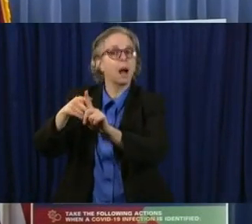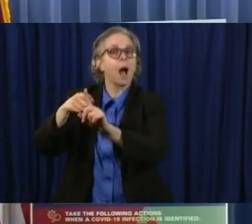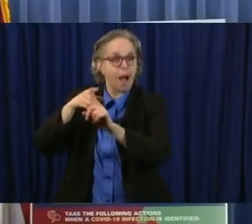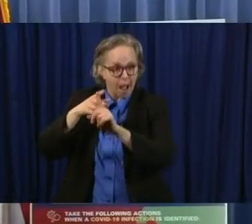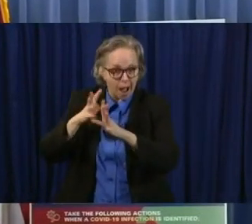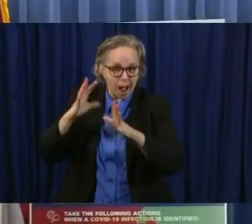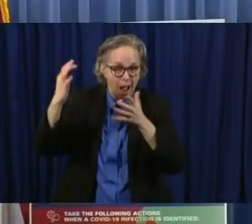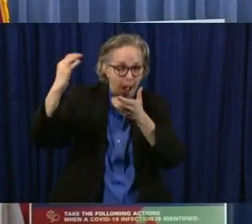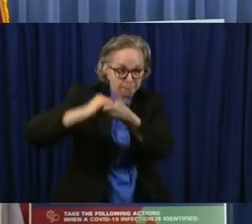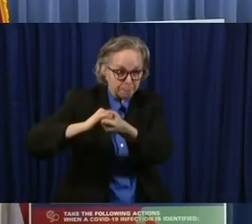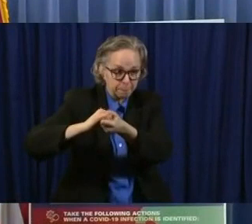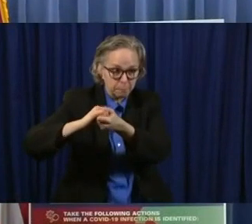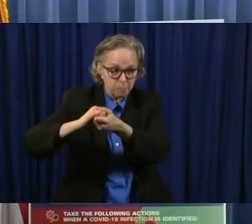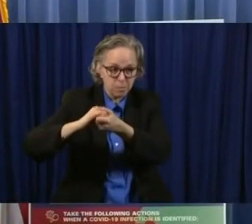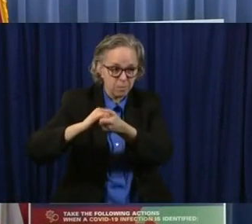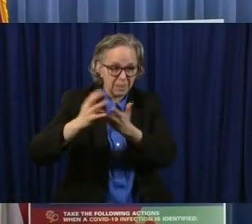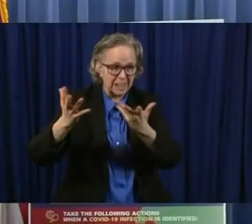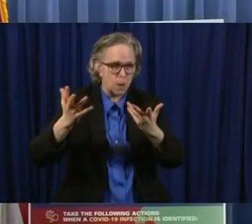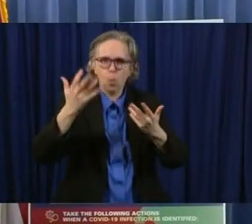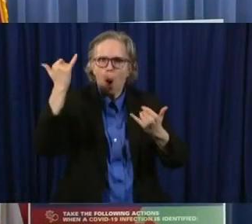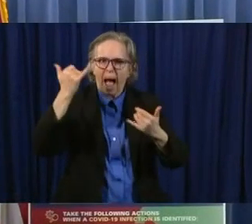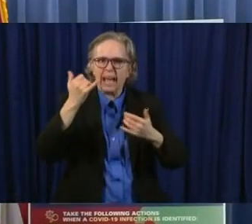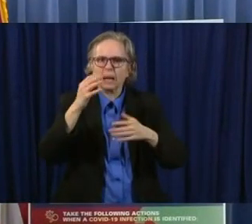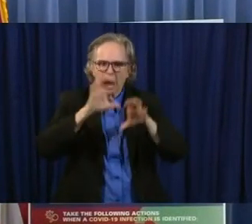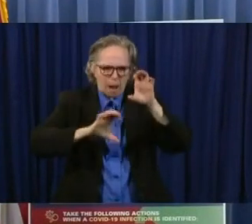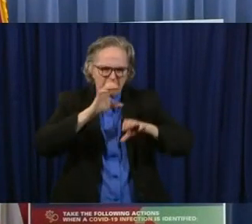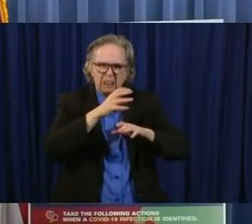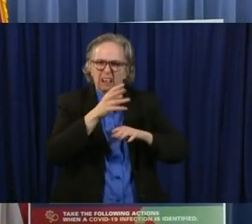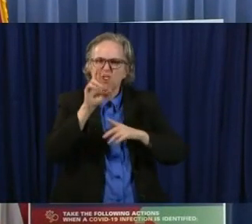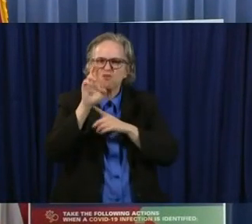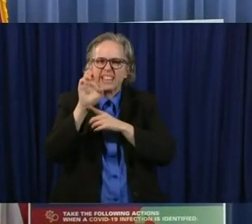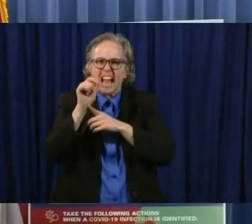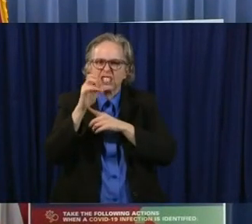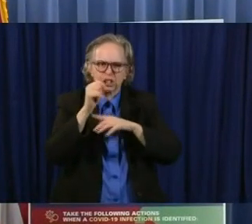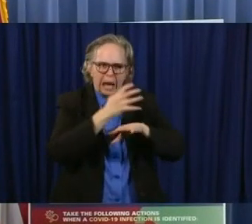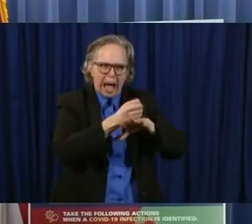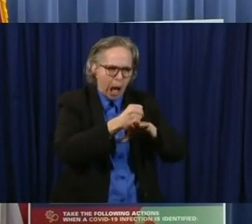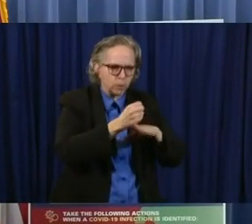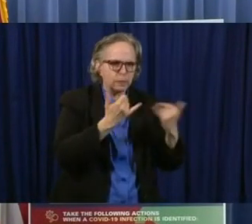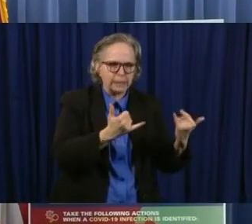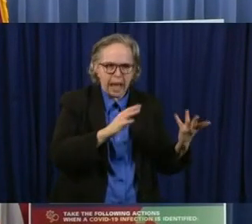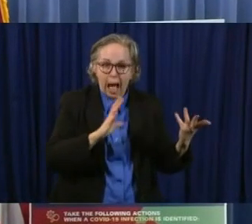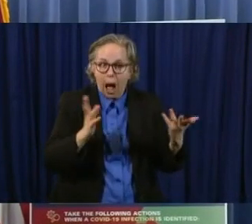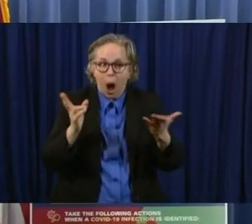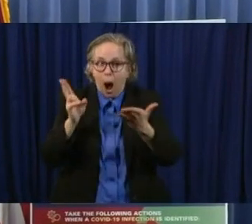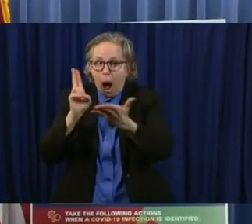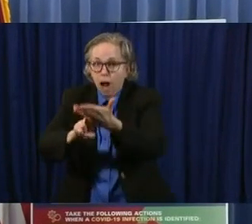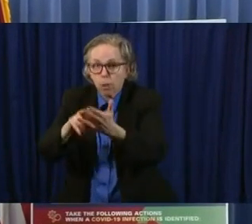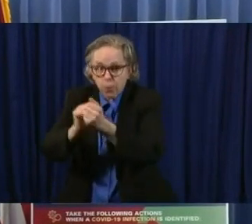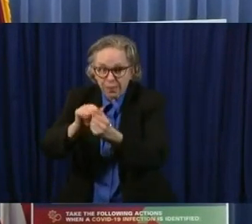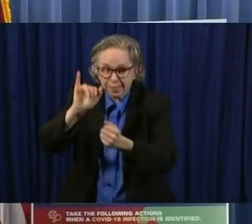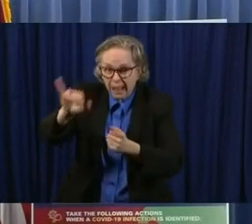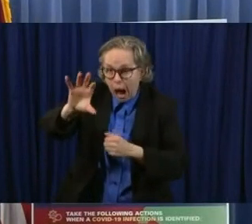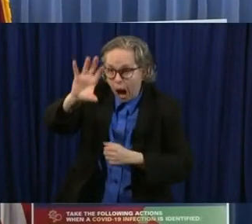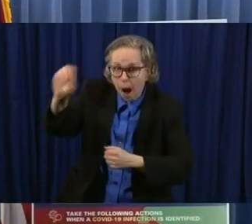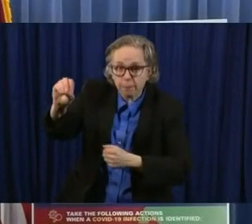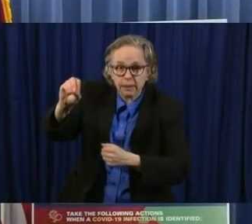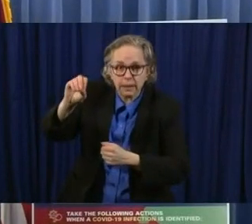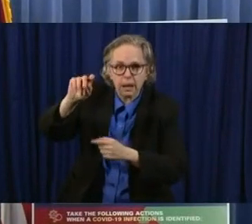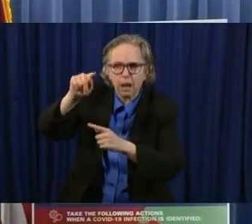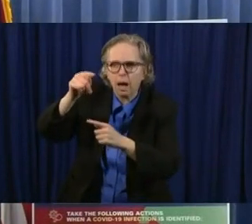reagent. Um, that was a major breakthrough. Also last week, the manufacturer alliance,